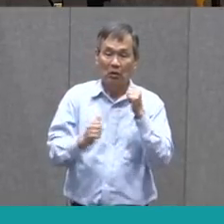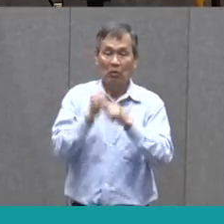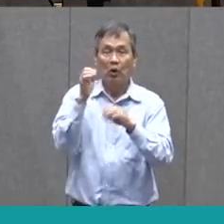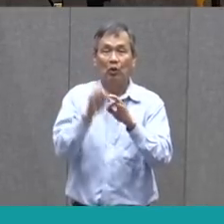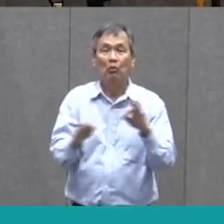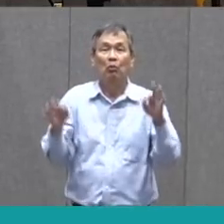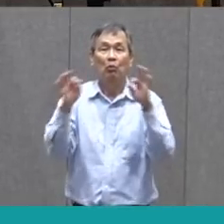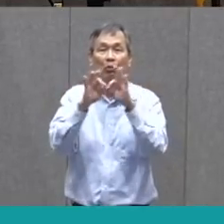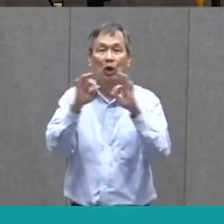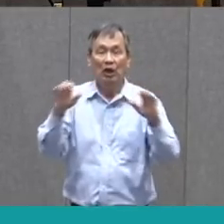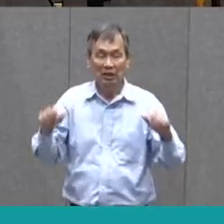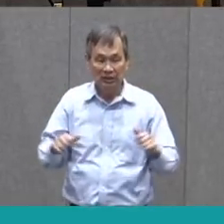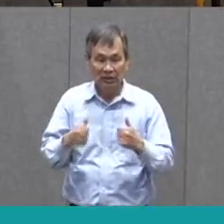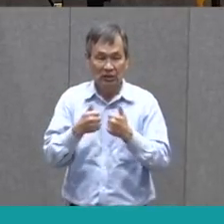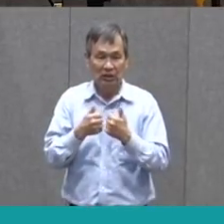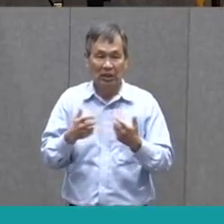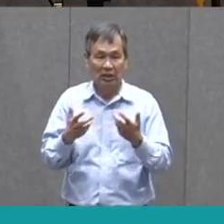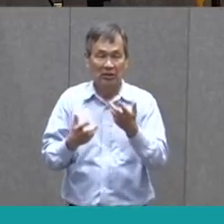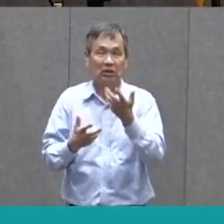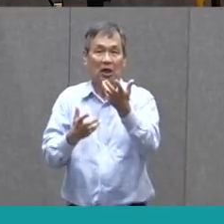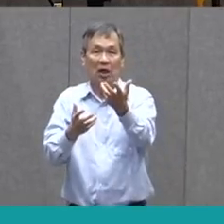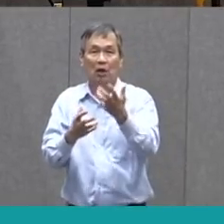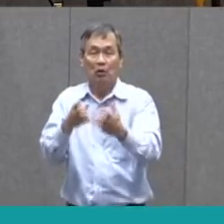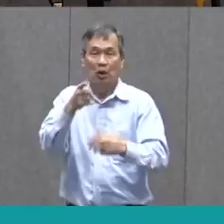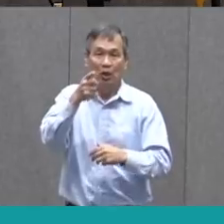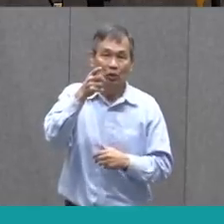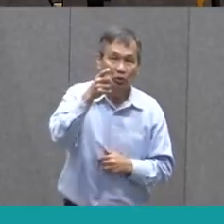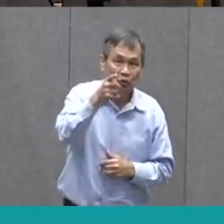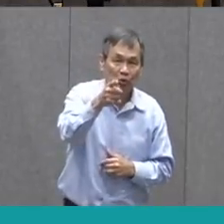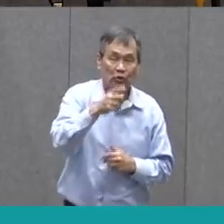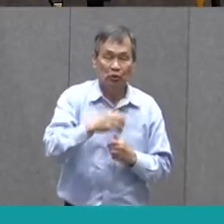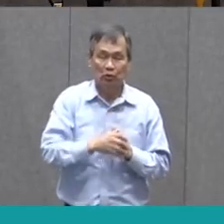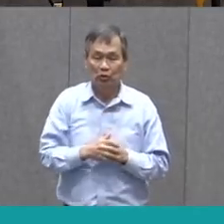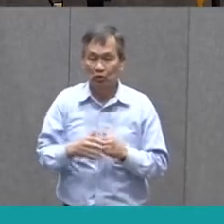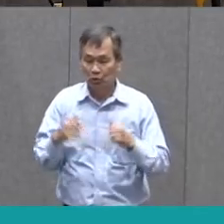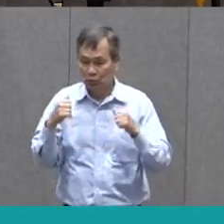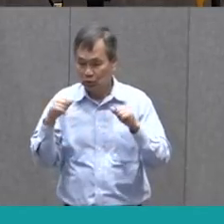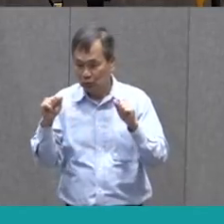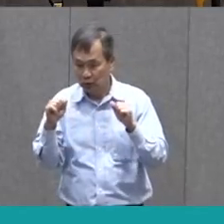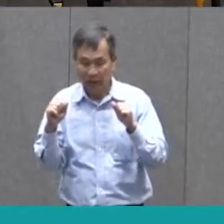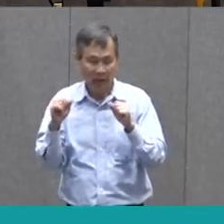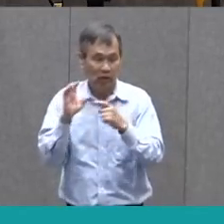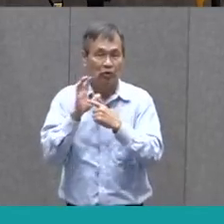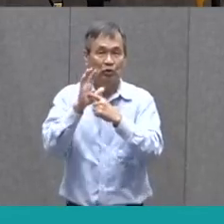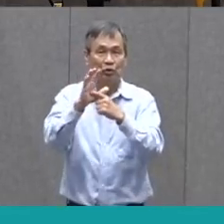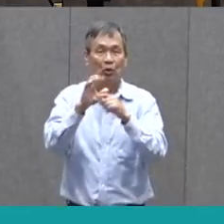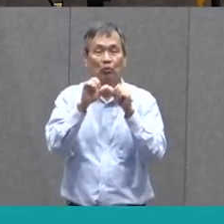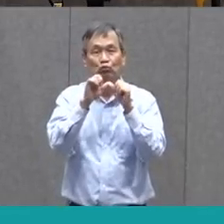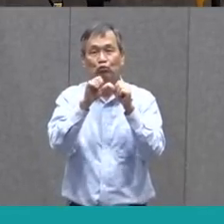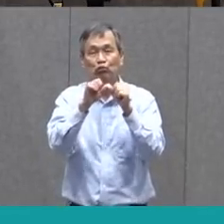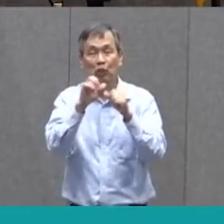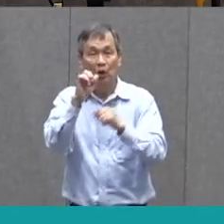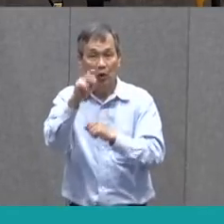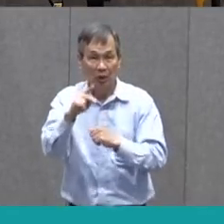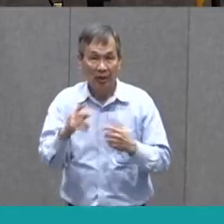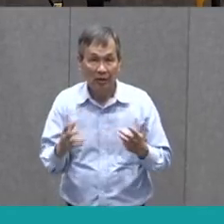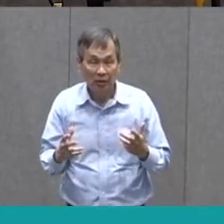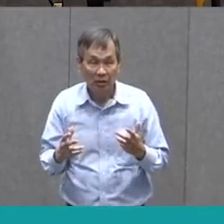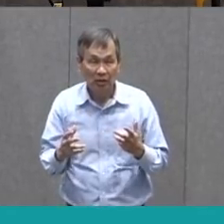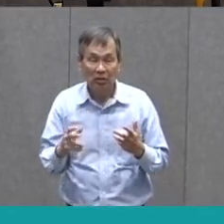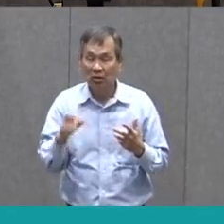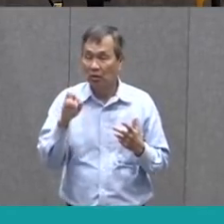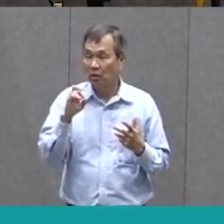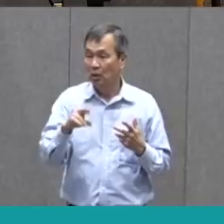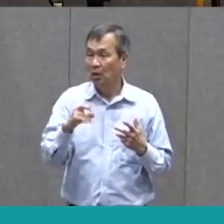challenge, I want you to look for times during the day when you show persistence, or maybe when a